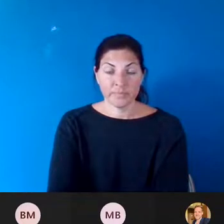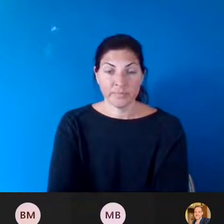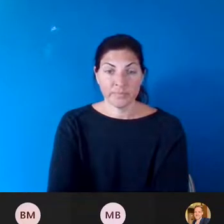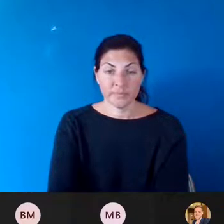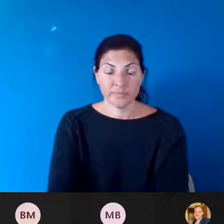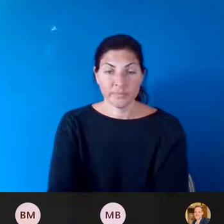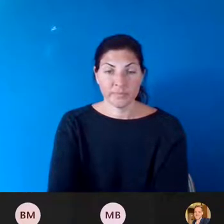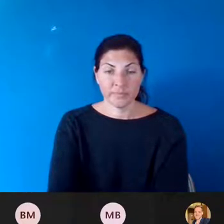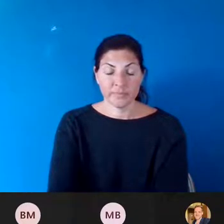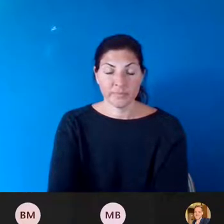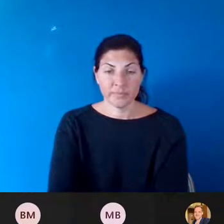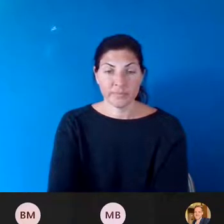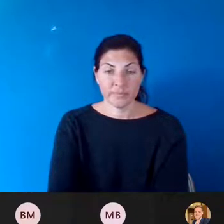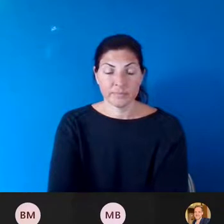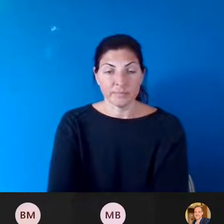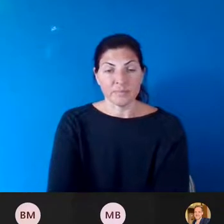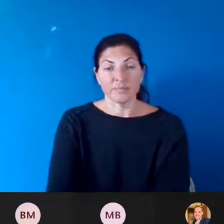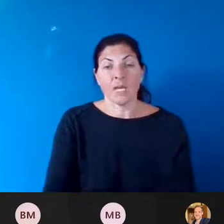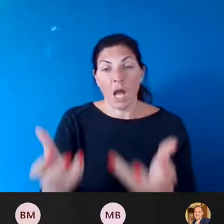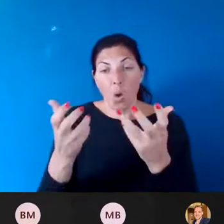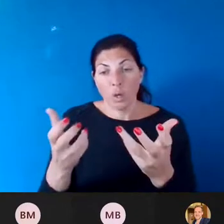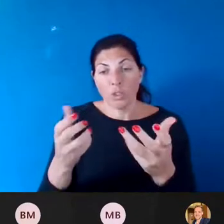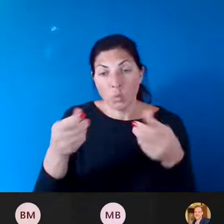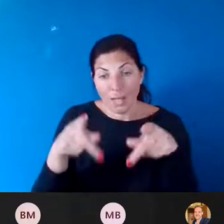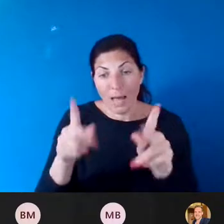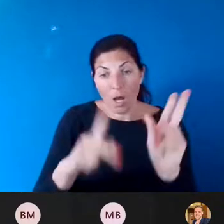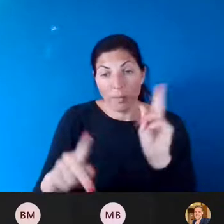to people to ask questions.